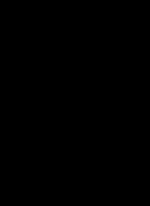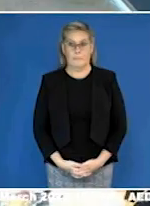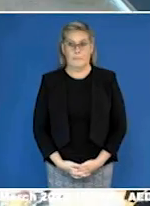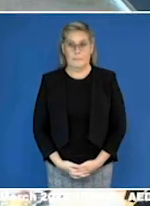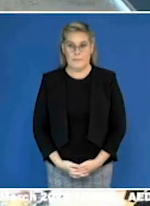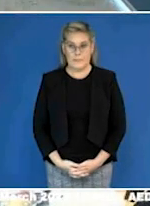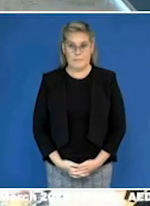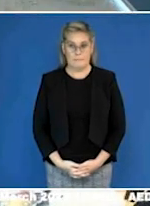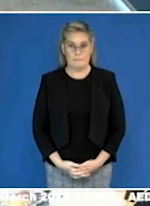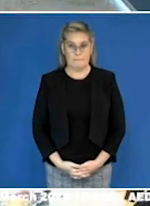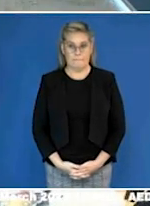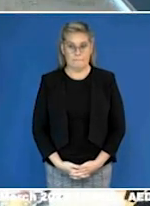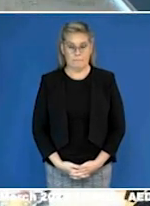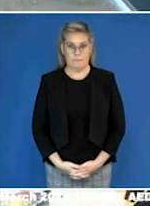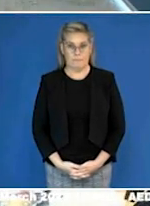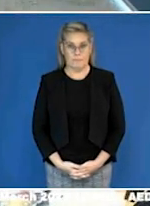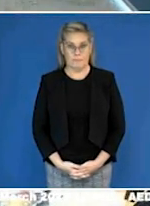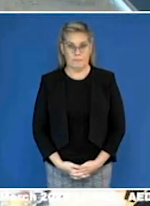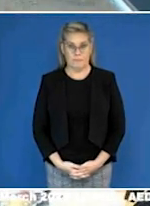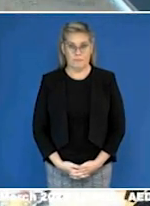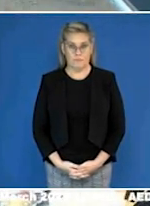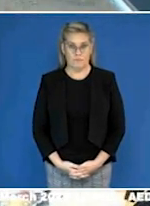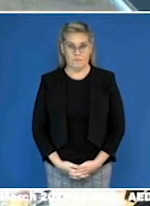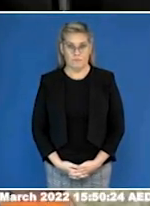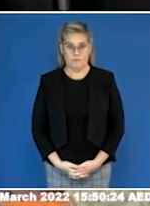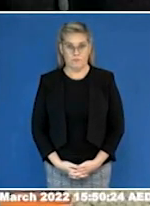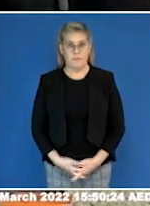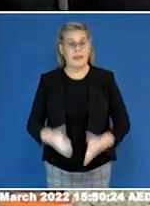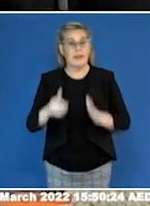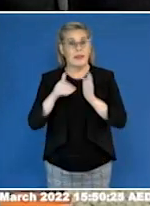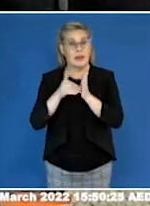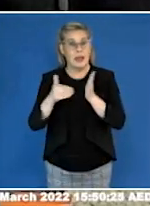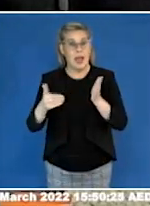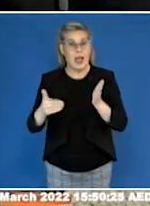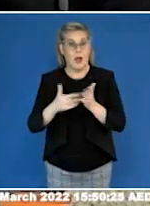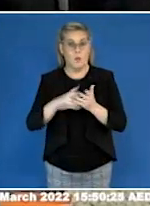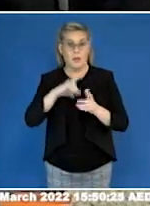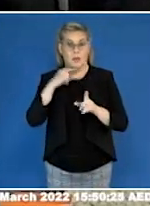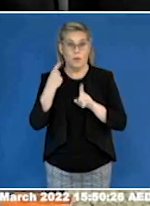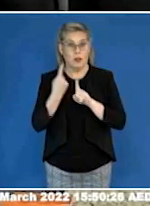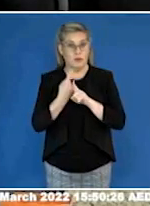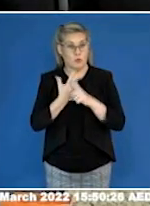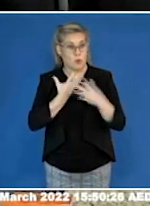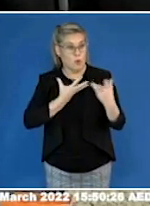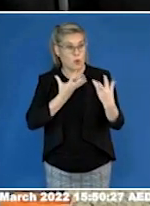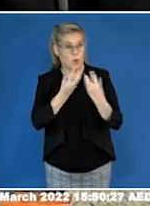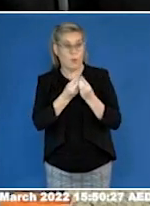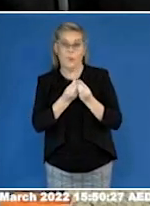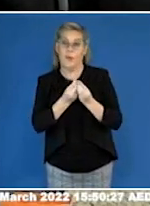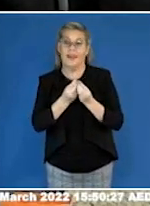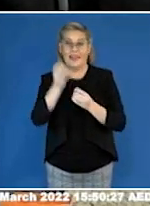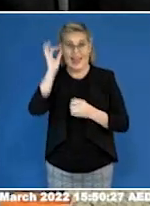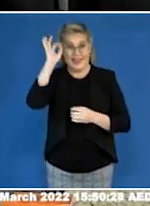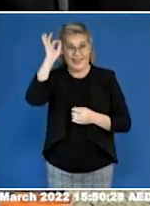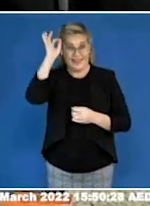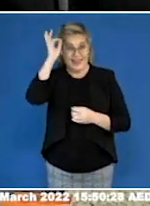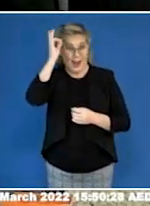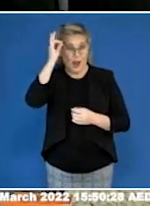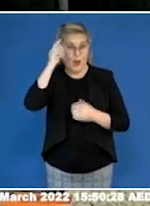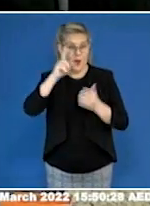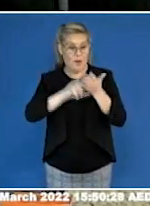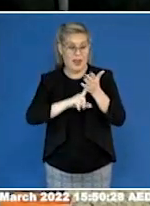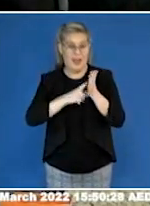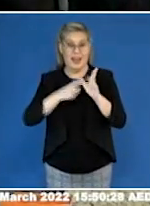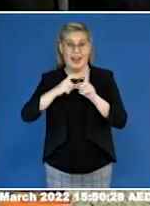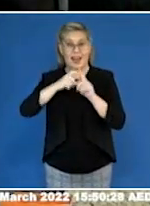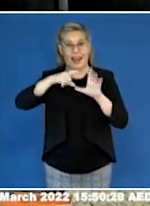We turn now to the yellow ladybugs. You can see on the screen in yellow is